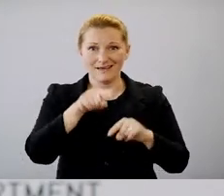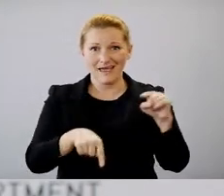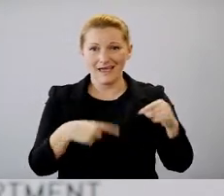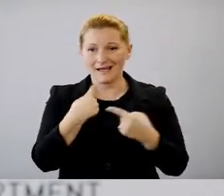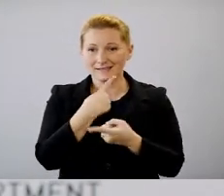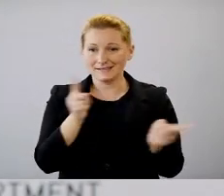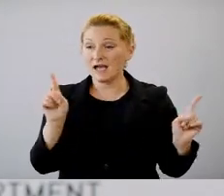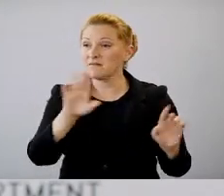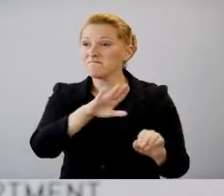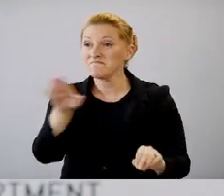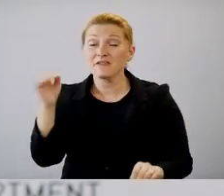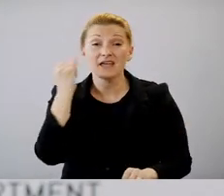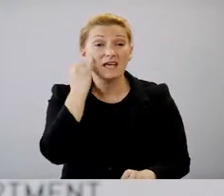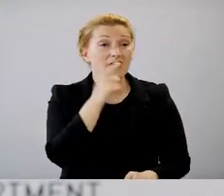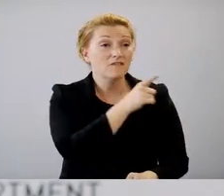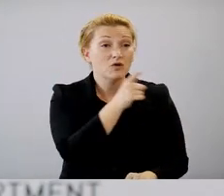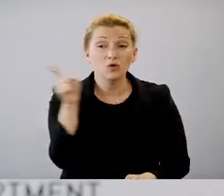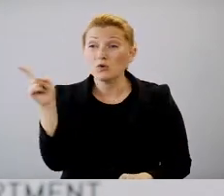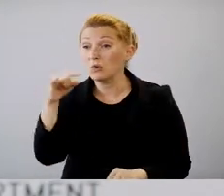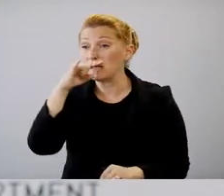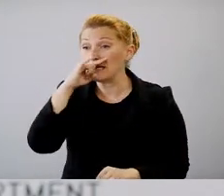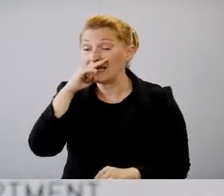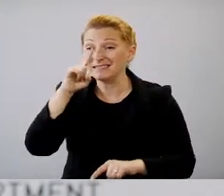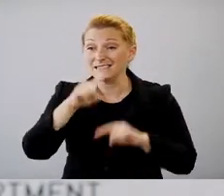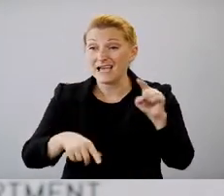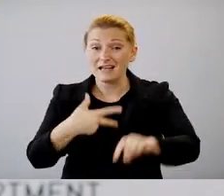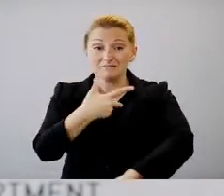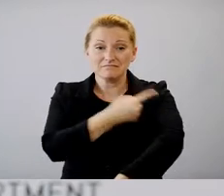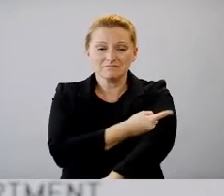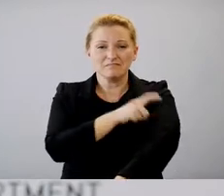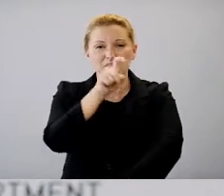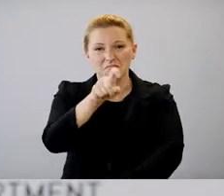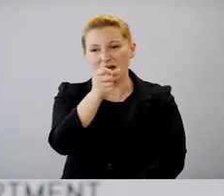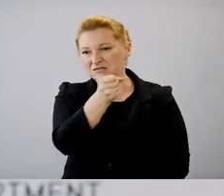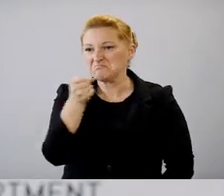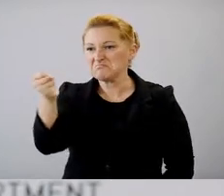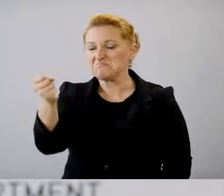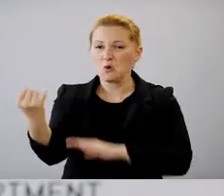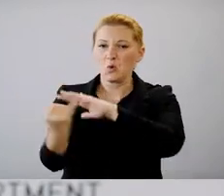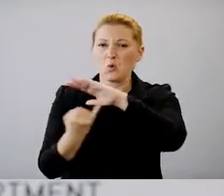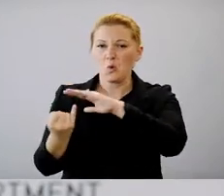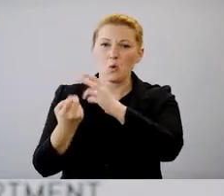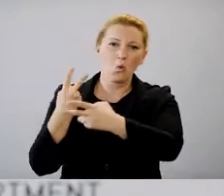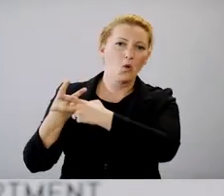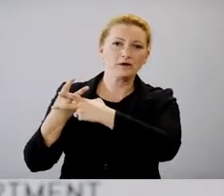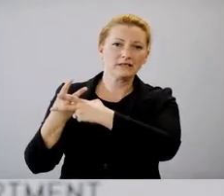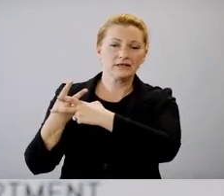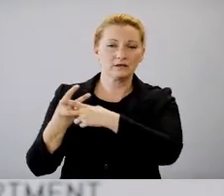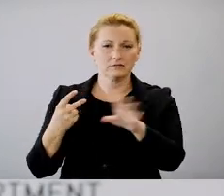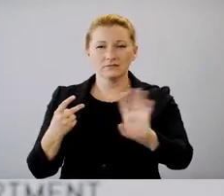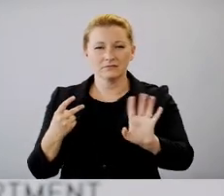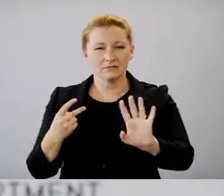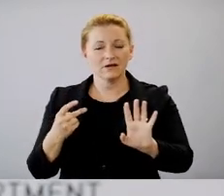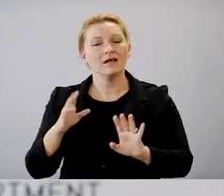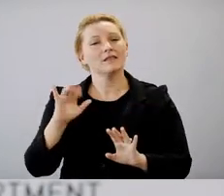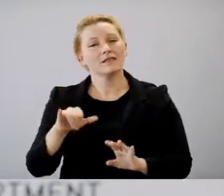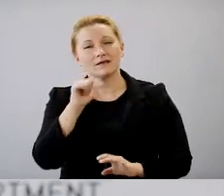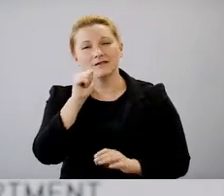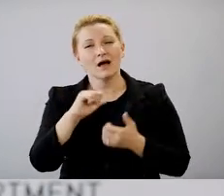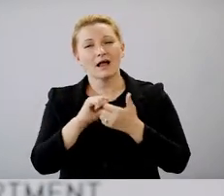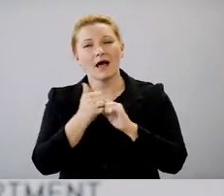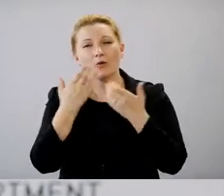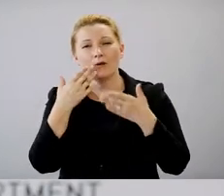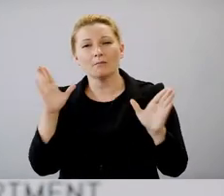that all unvaccinated individuals need to quarantine, but that's not how public health works and public health guidance,